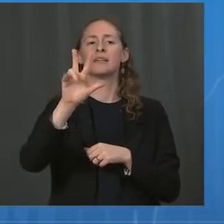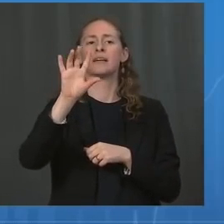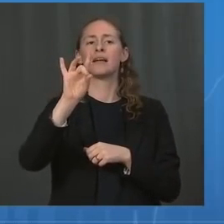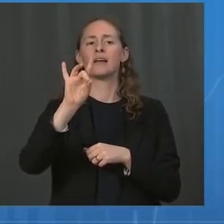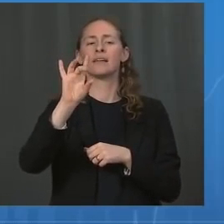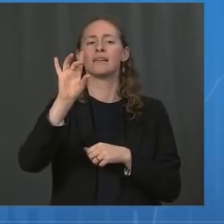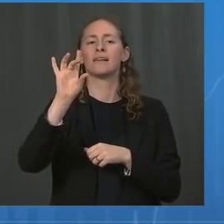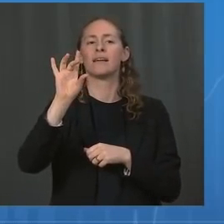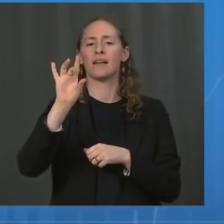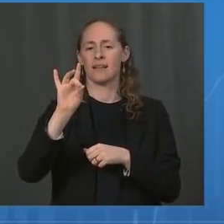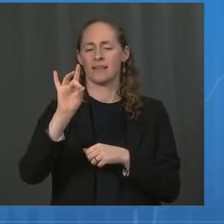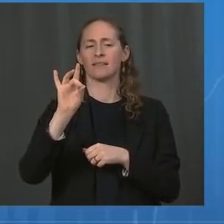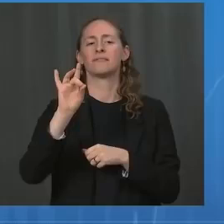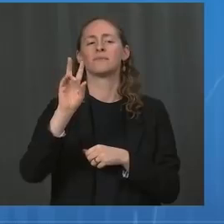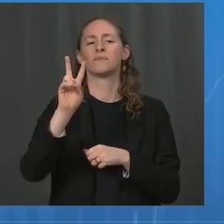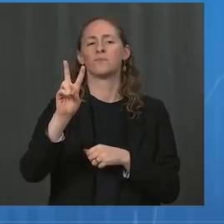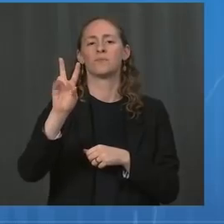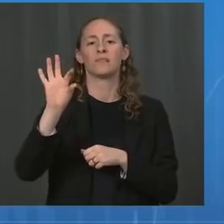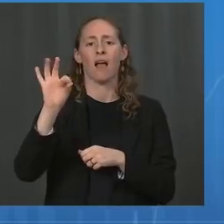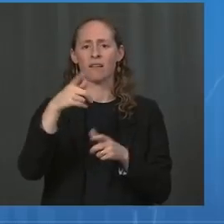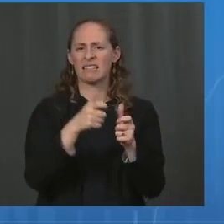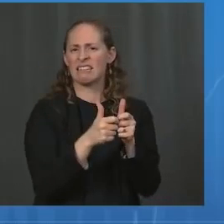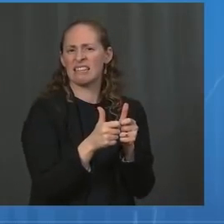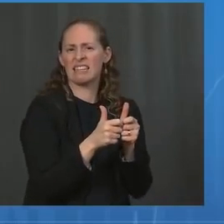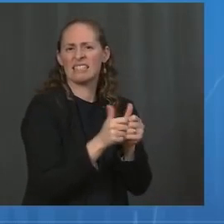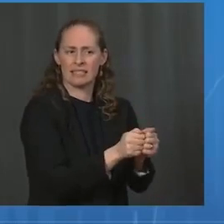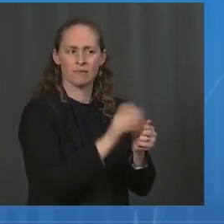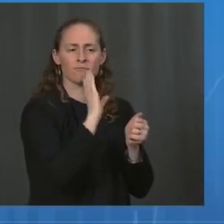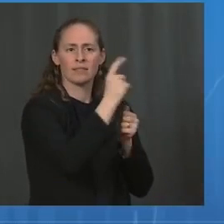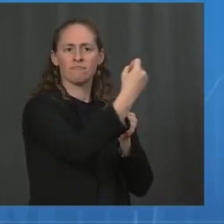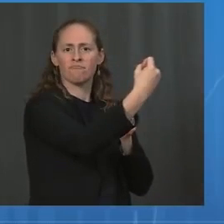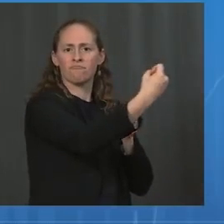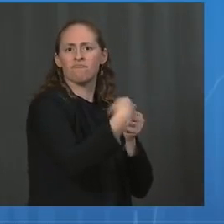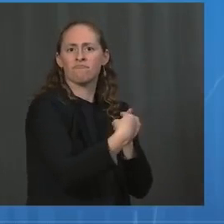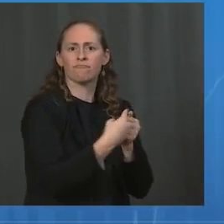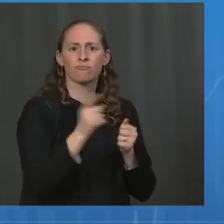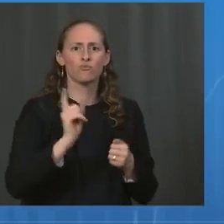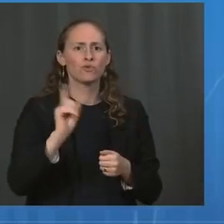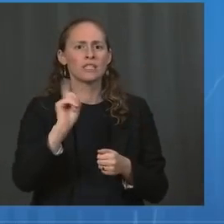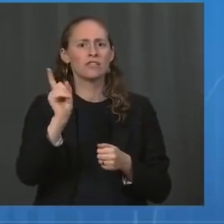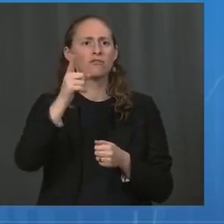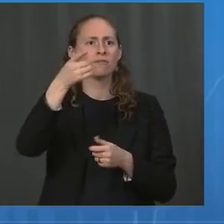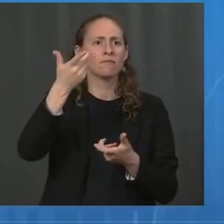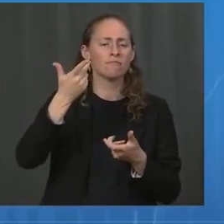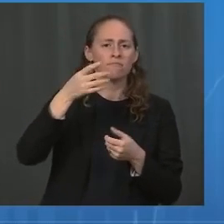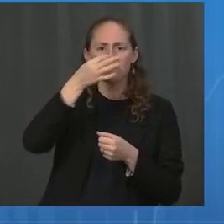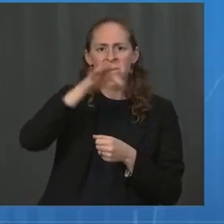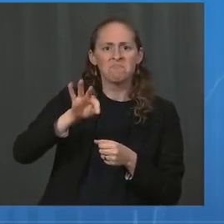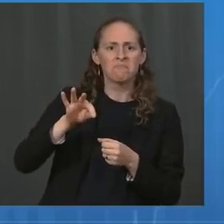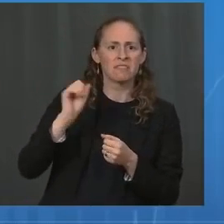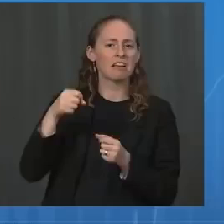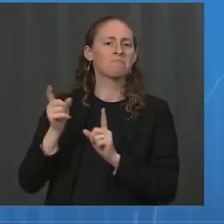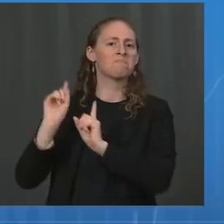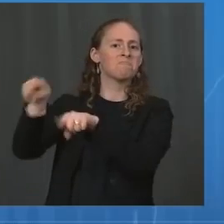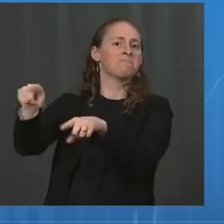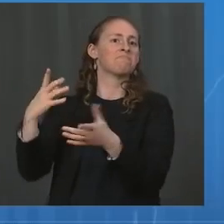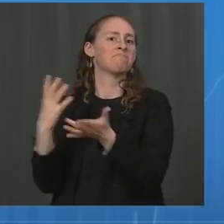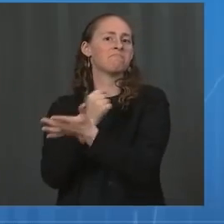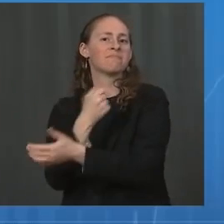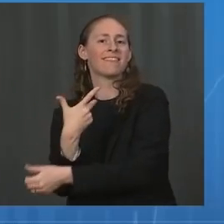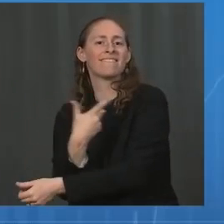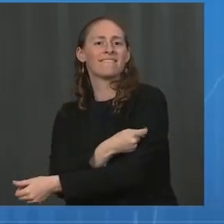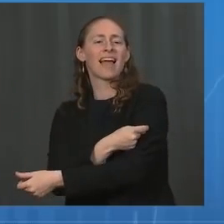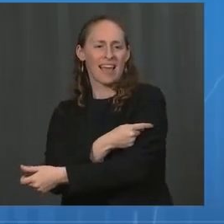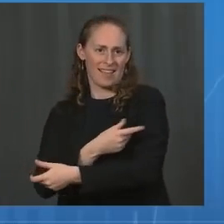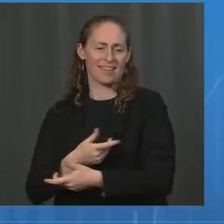438-829. That will enable you to find a site near you. Do your part. Get your shot today